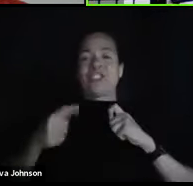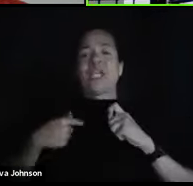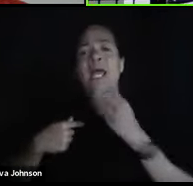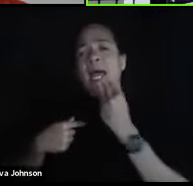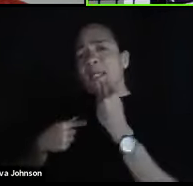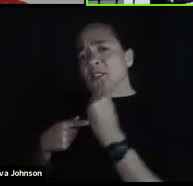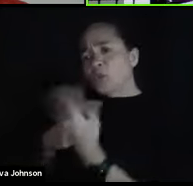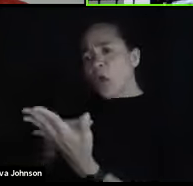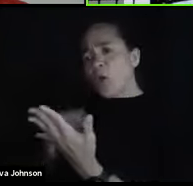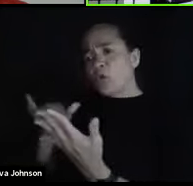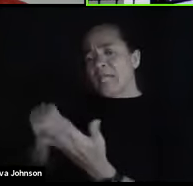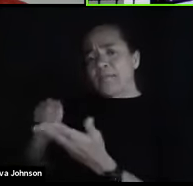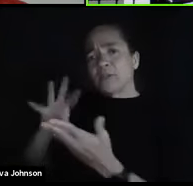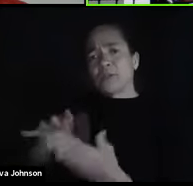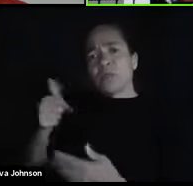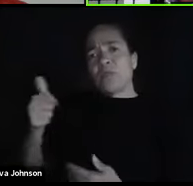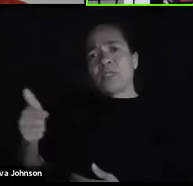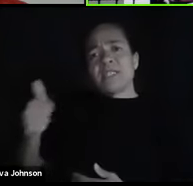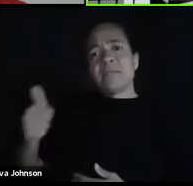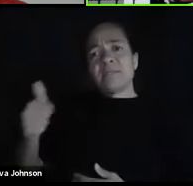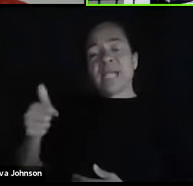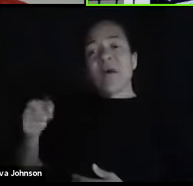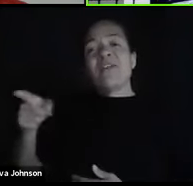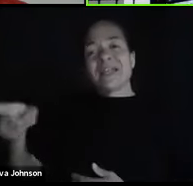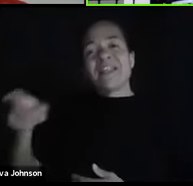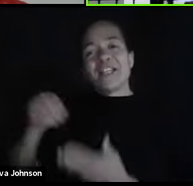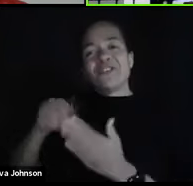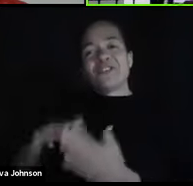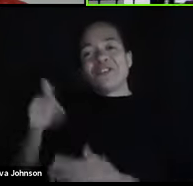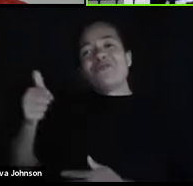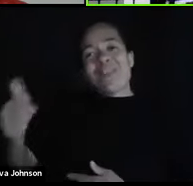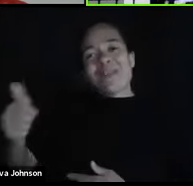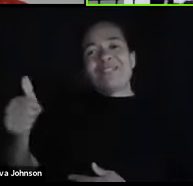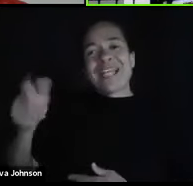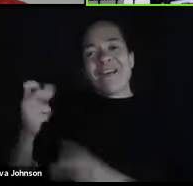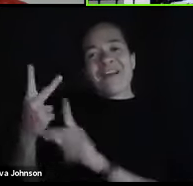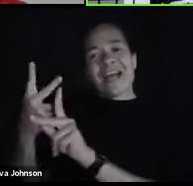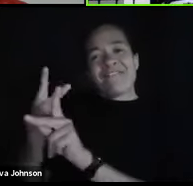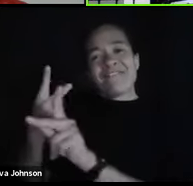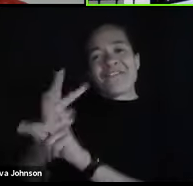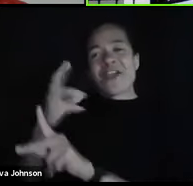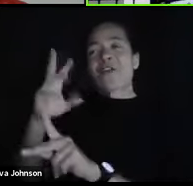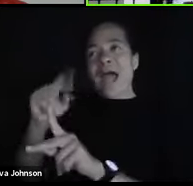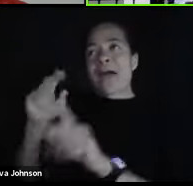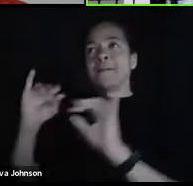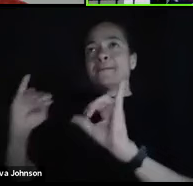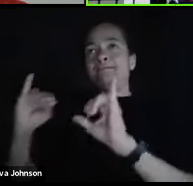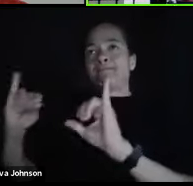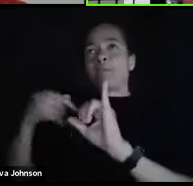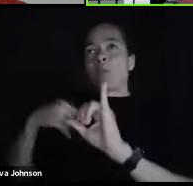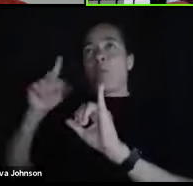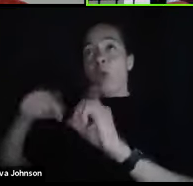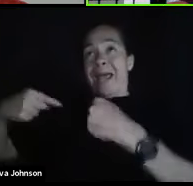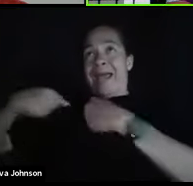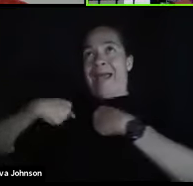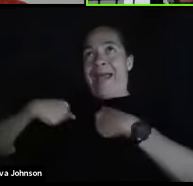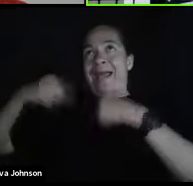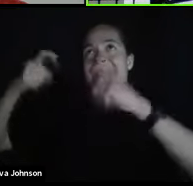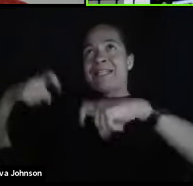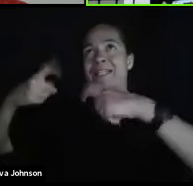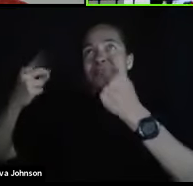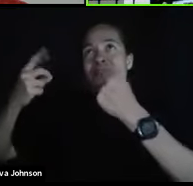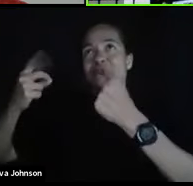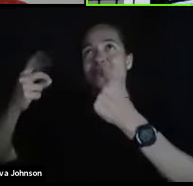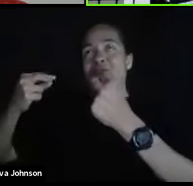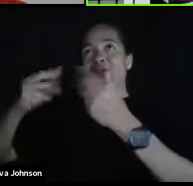this student also figured out what it was he had to do to be successful. Let me interject something right